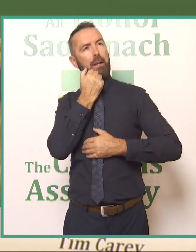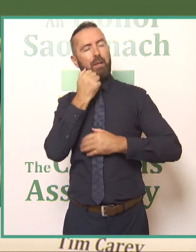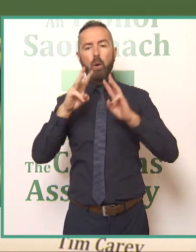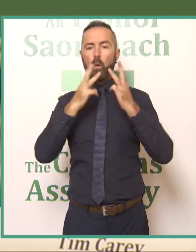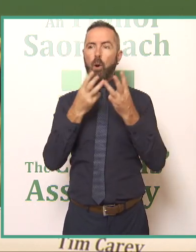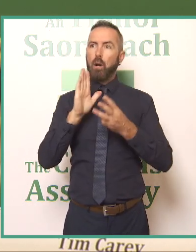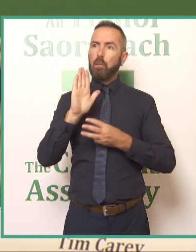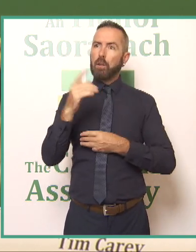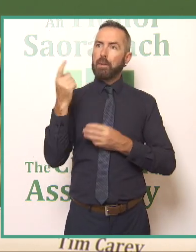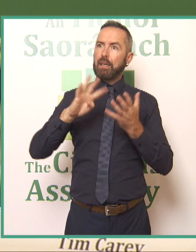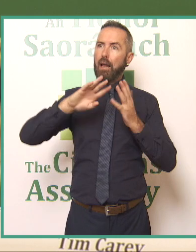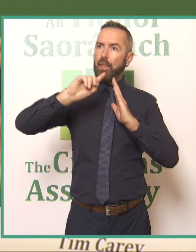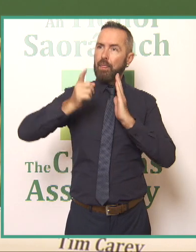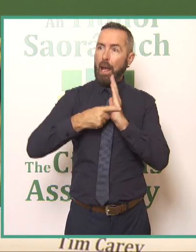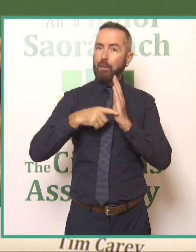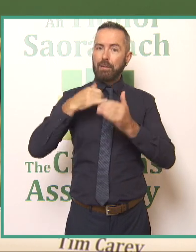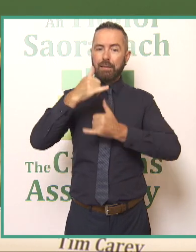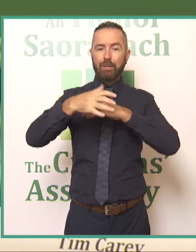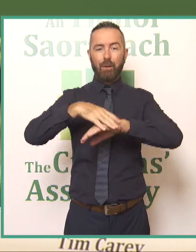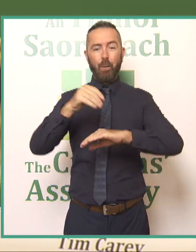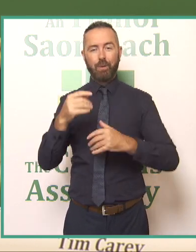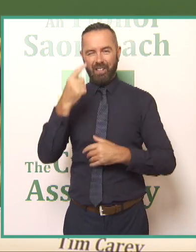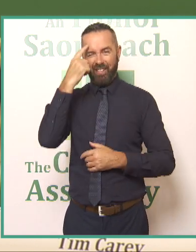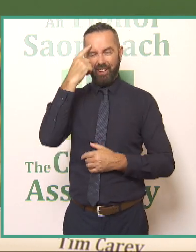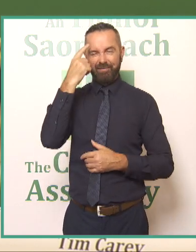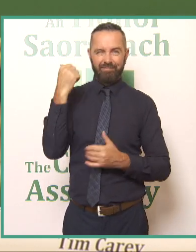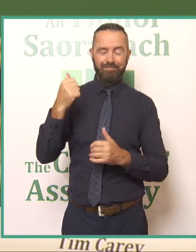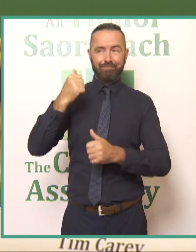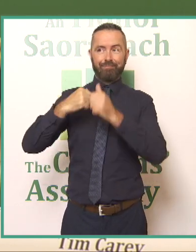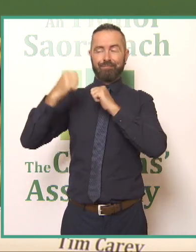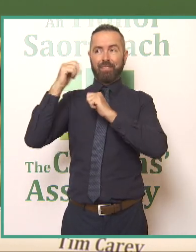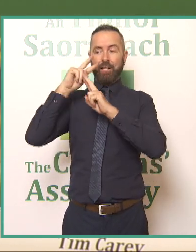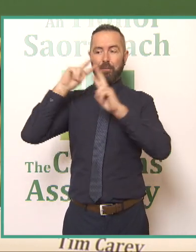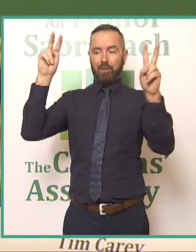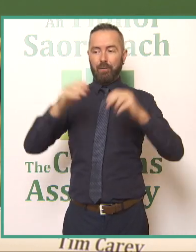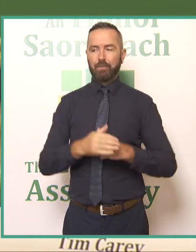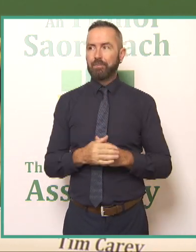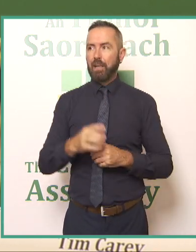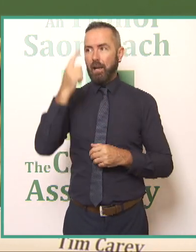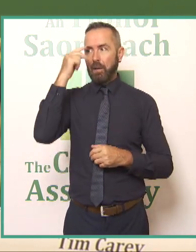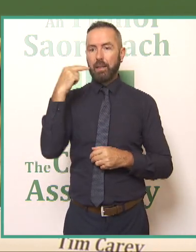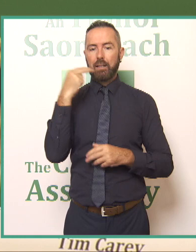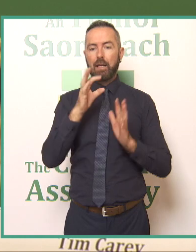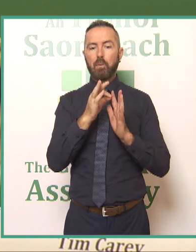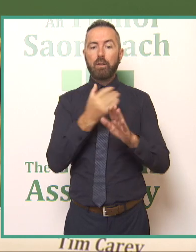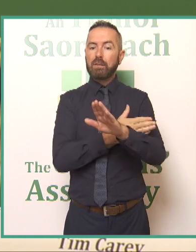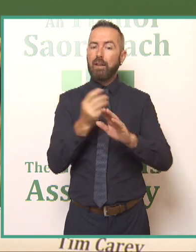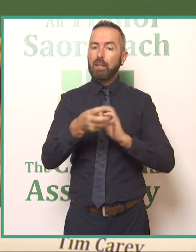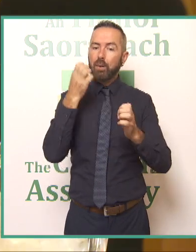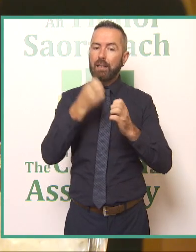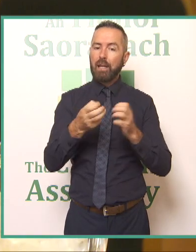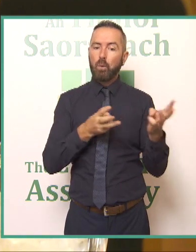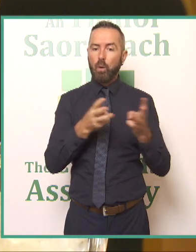must be nine thousand years long and I just thought that there might be a nice point to begin this weekend's work in considering